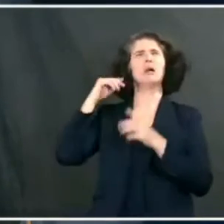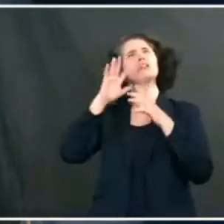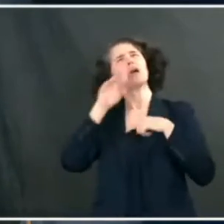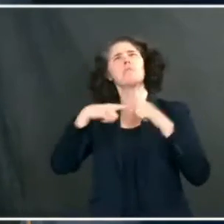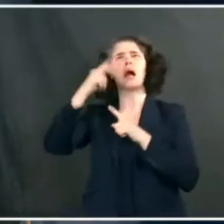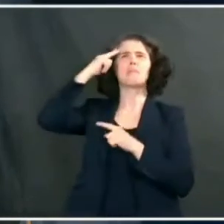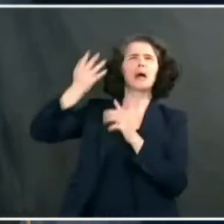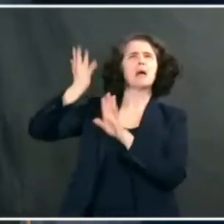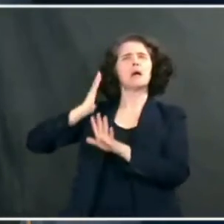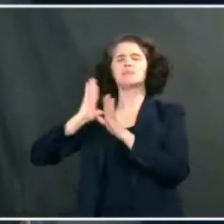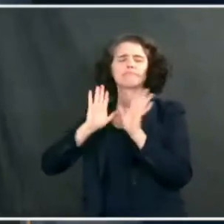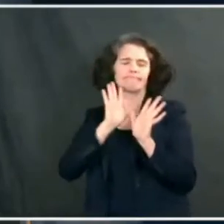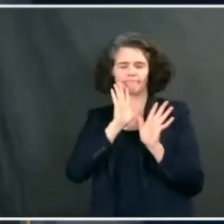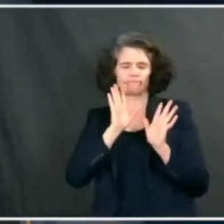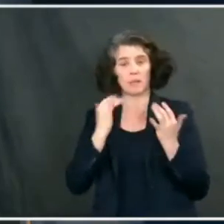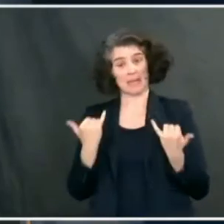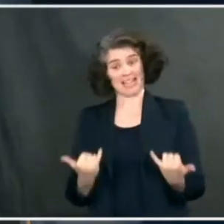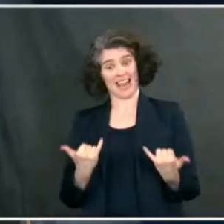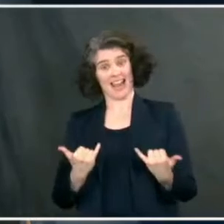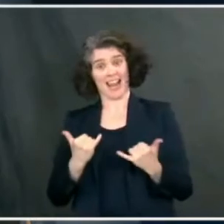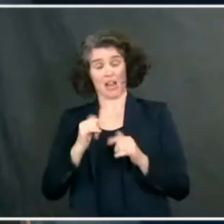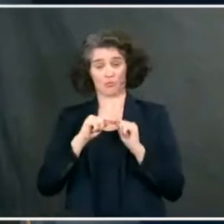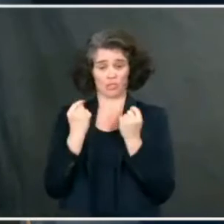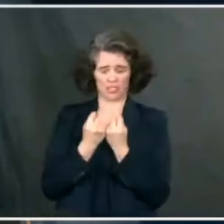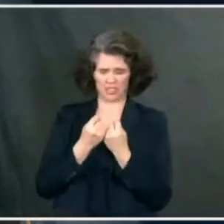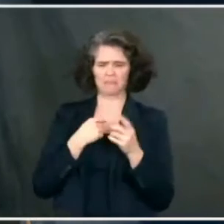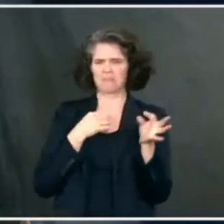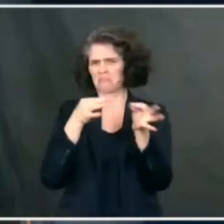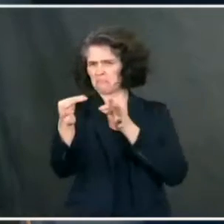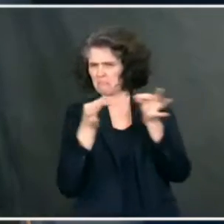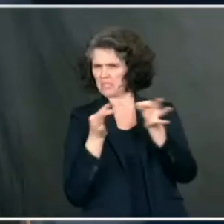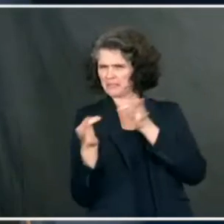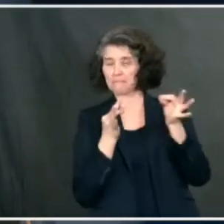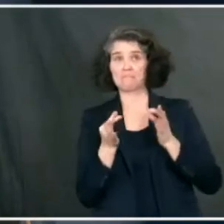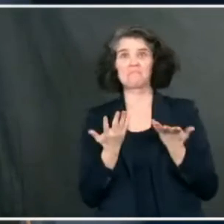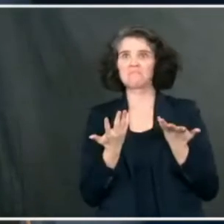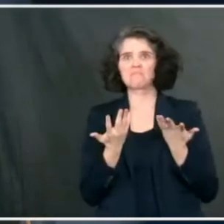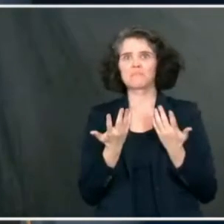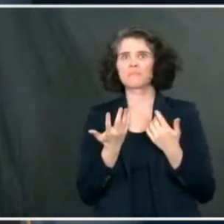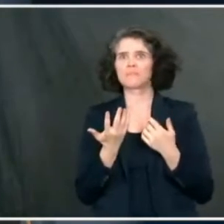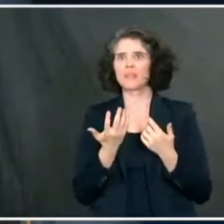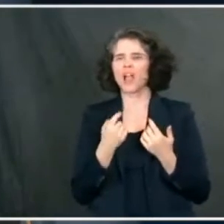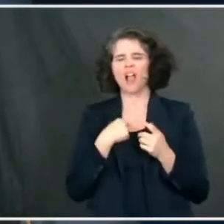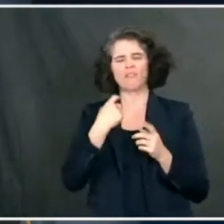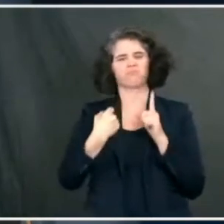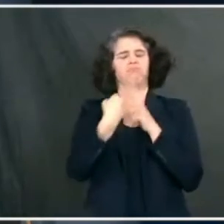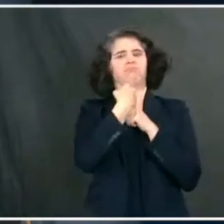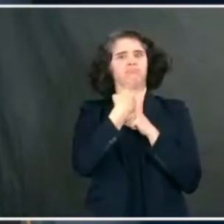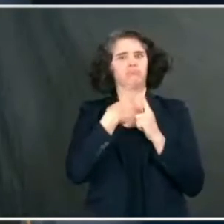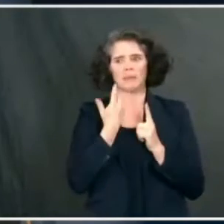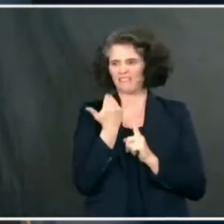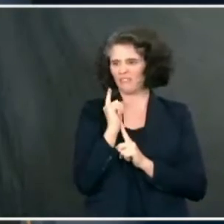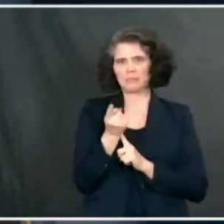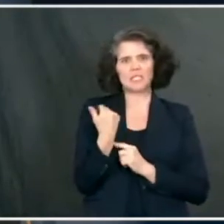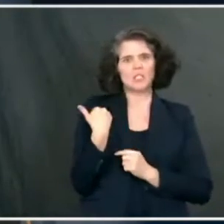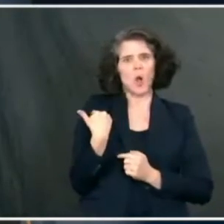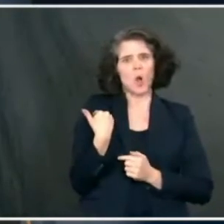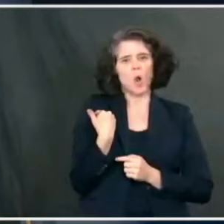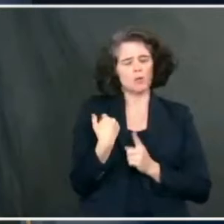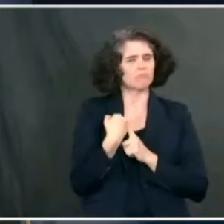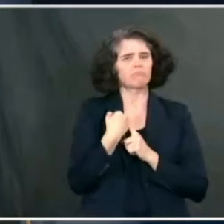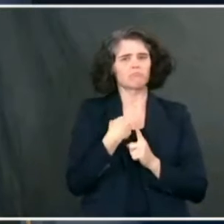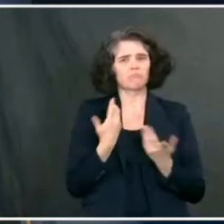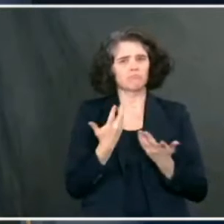extrapolate other things. But one of the things that was very clear as recently as about 15 minutes ago when I was with the president